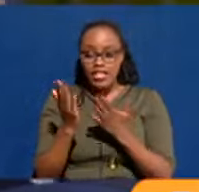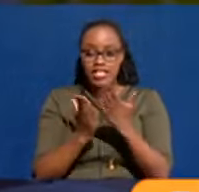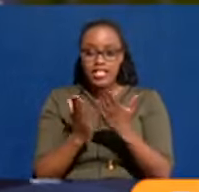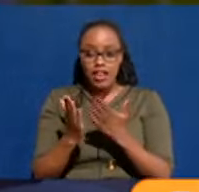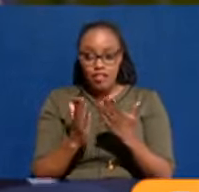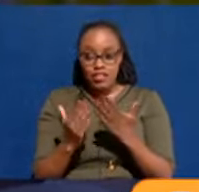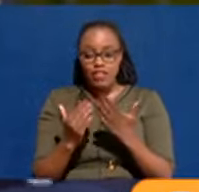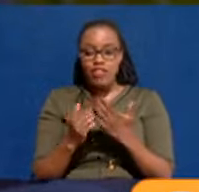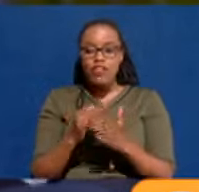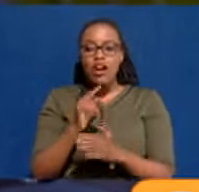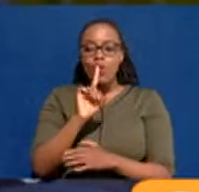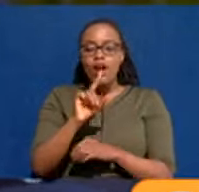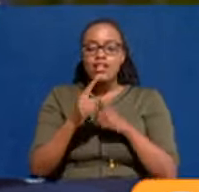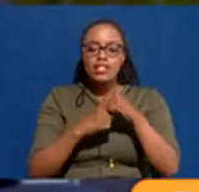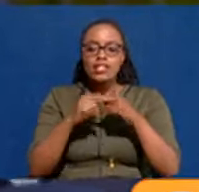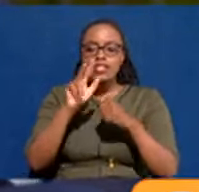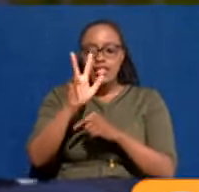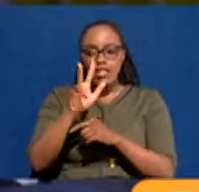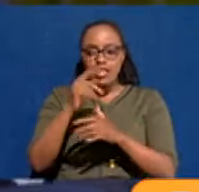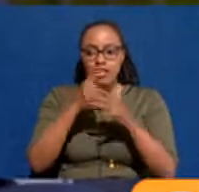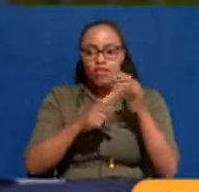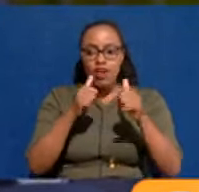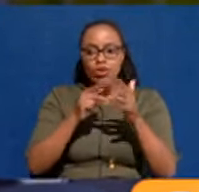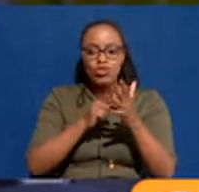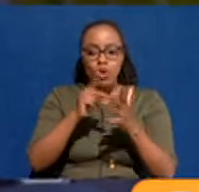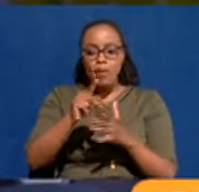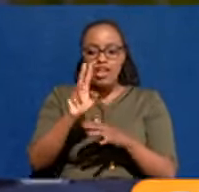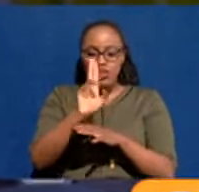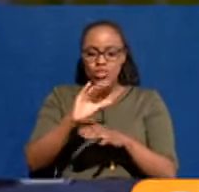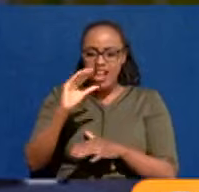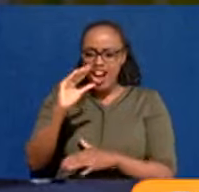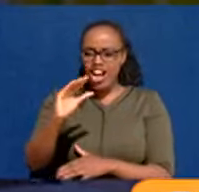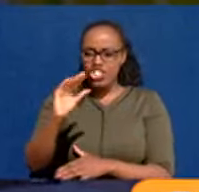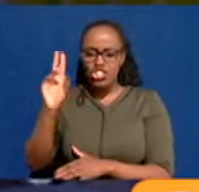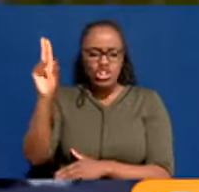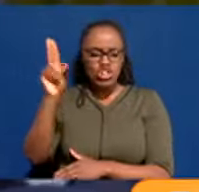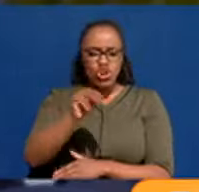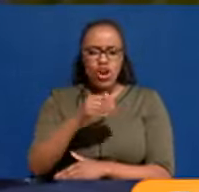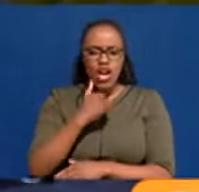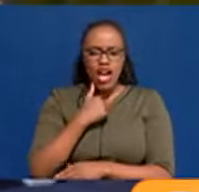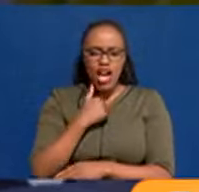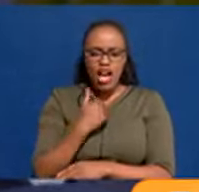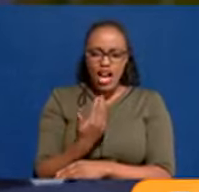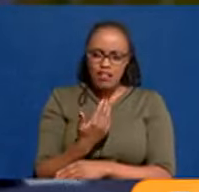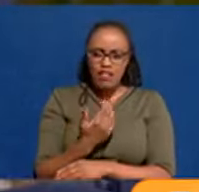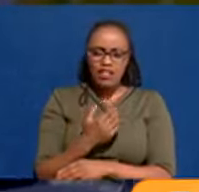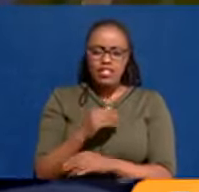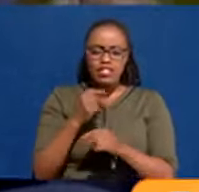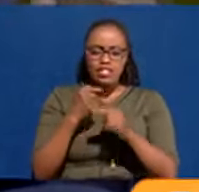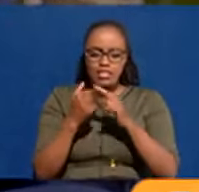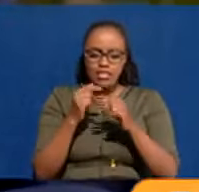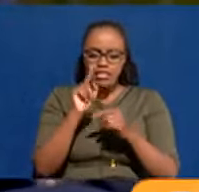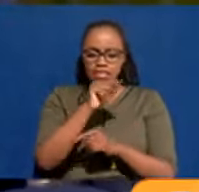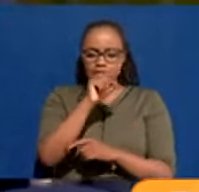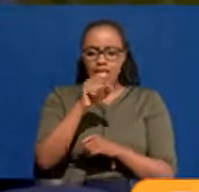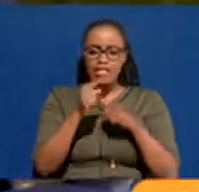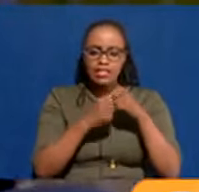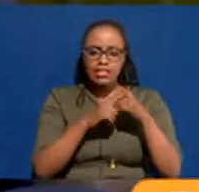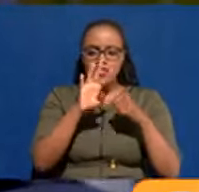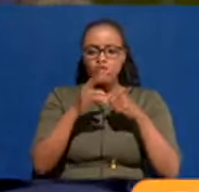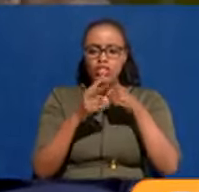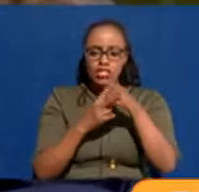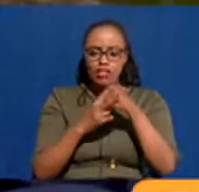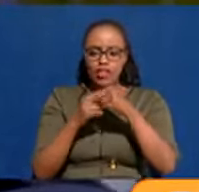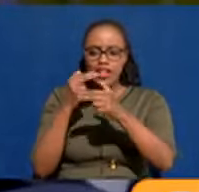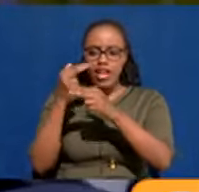out of all our 163 revenue streams that you pay for in cash. We have the star 647 hash. You pay through your mobile phone.